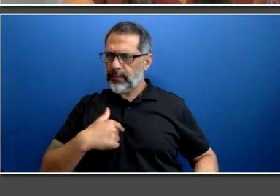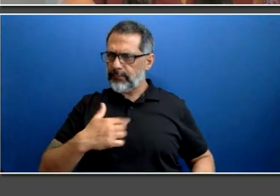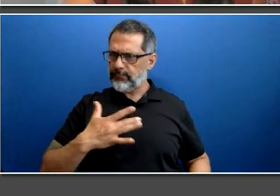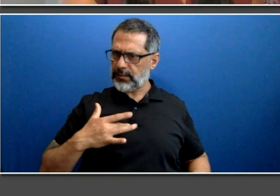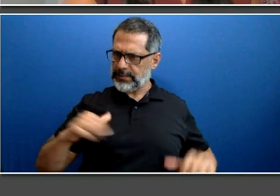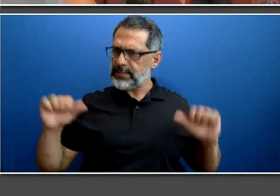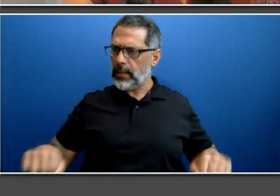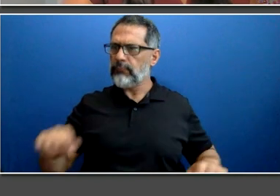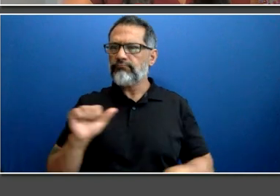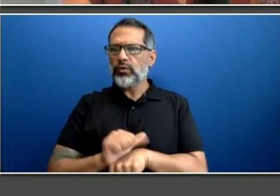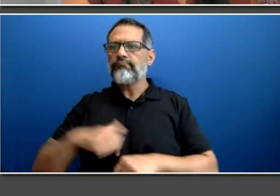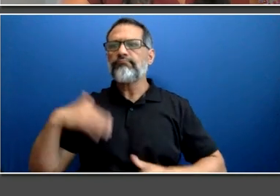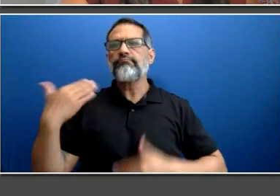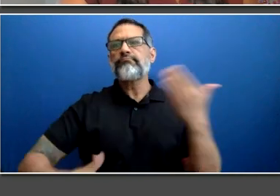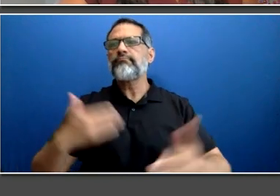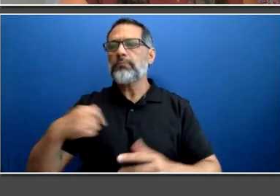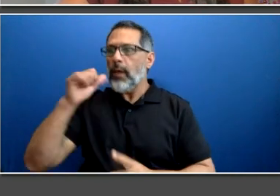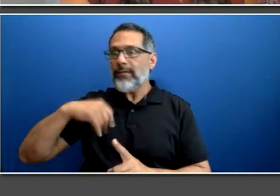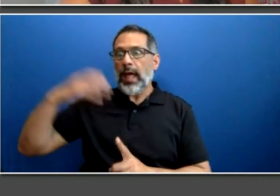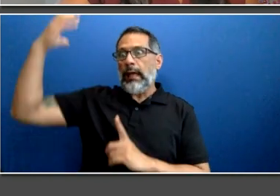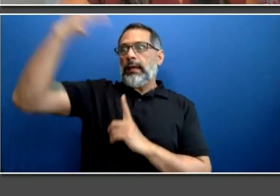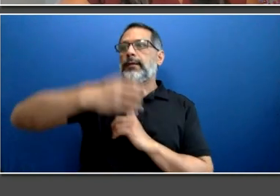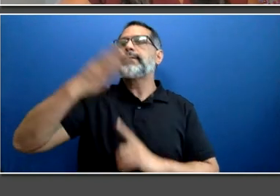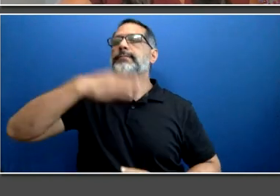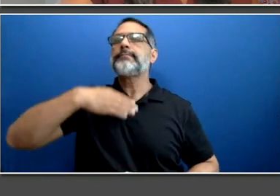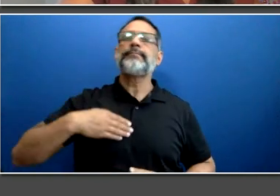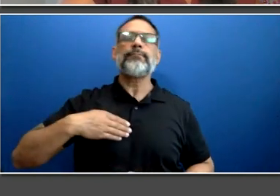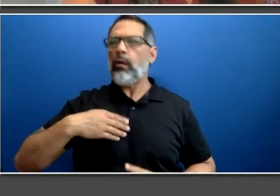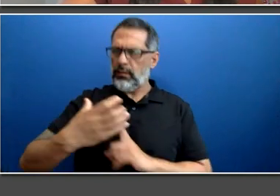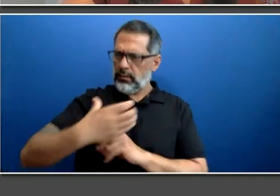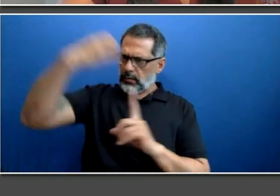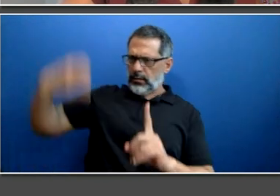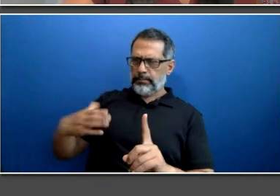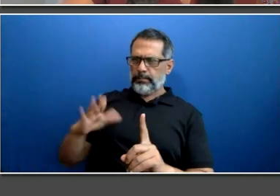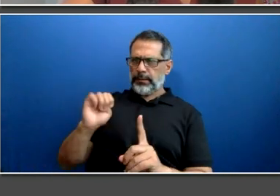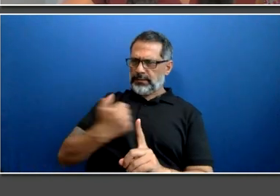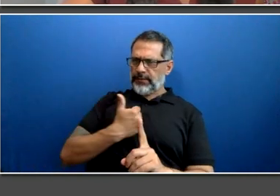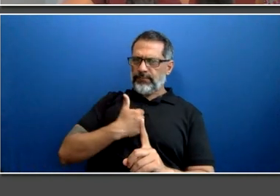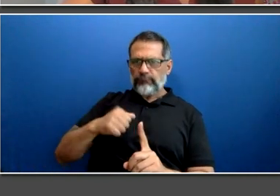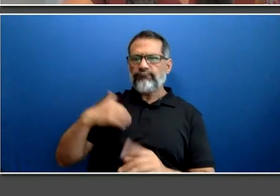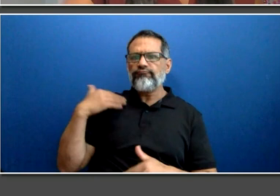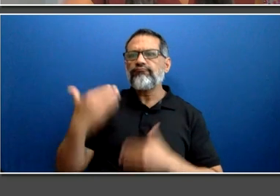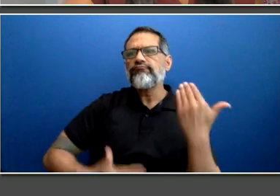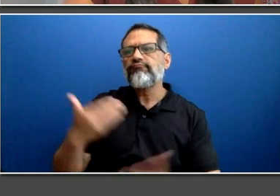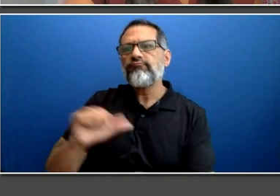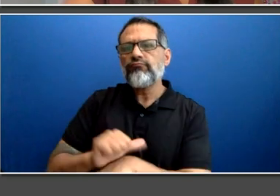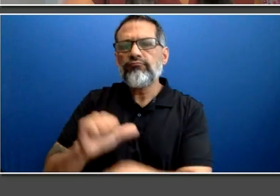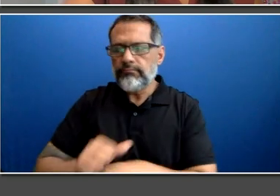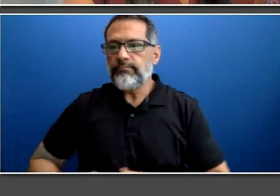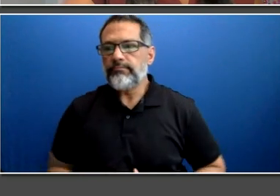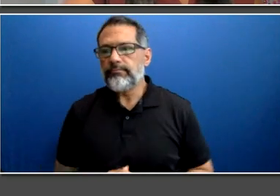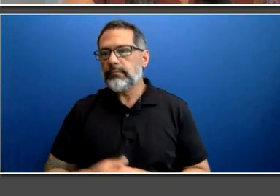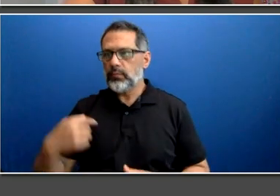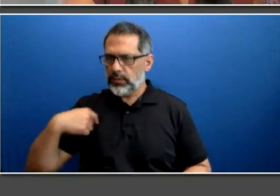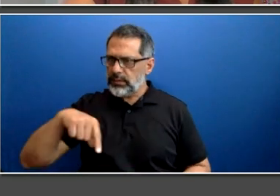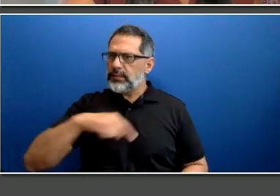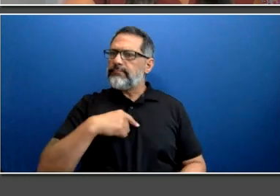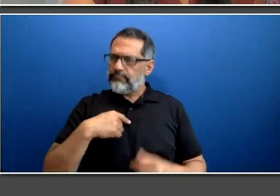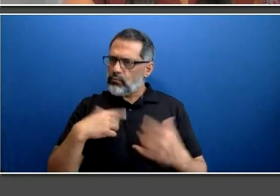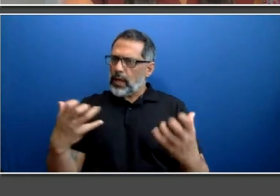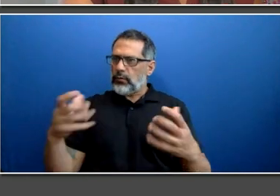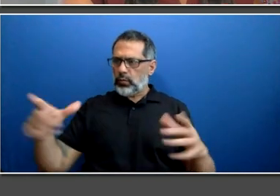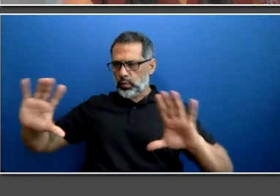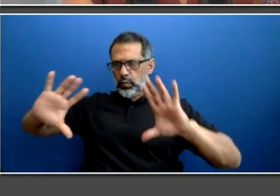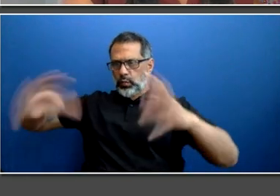is making an effort to move the TTC to the forefront as we refresh our diversity and inclusion roadmap